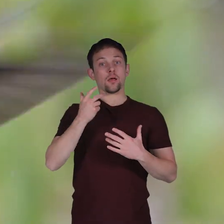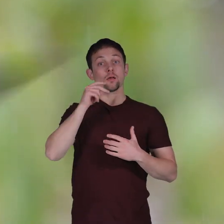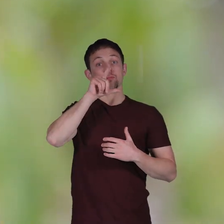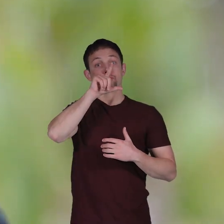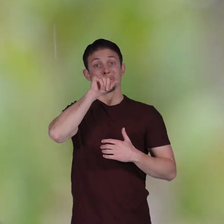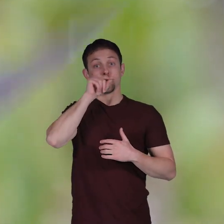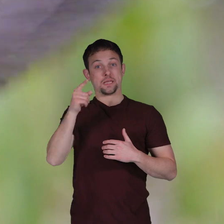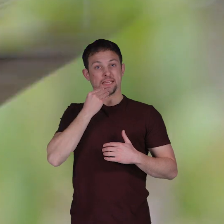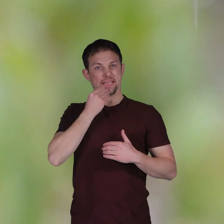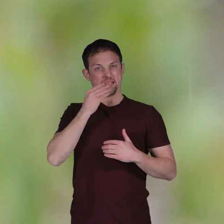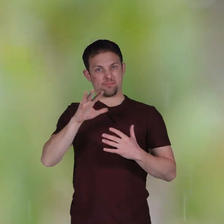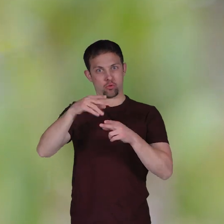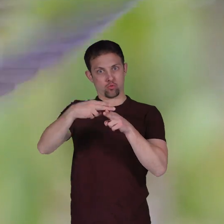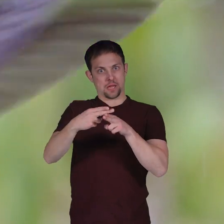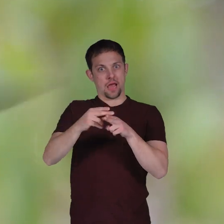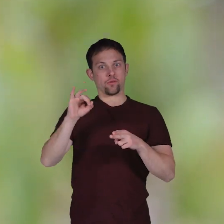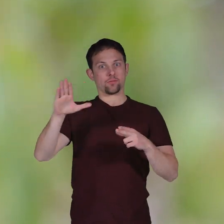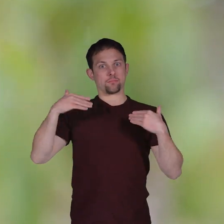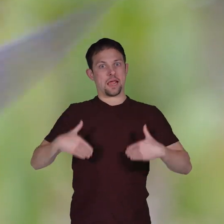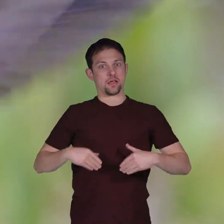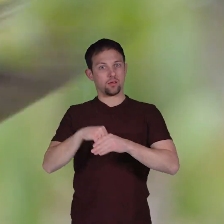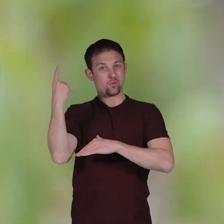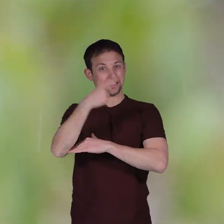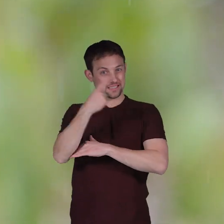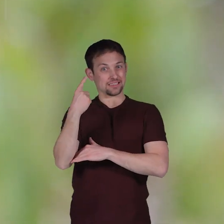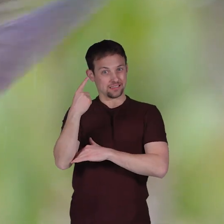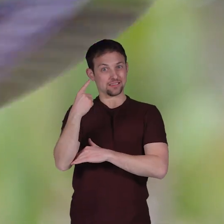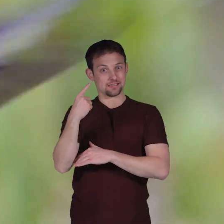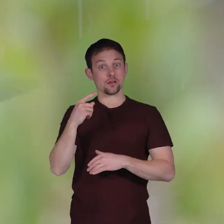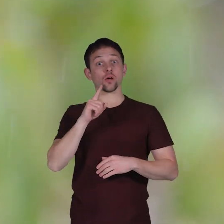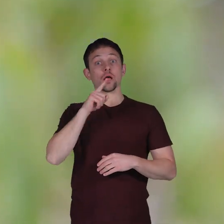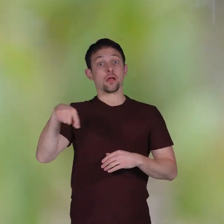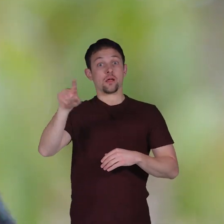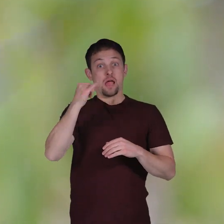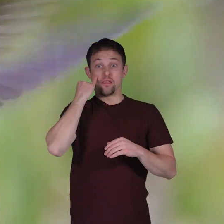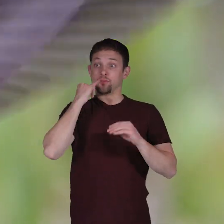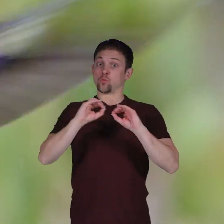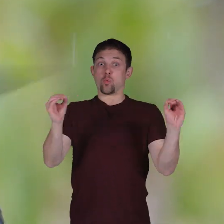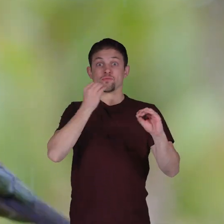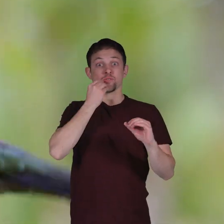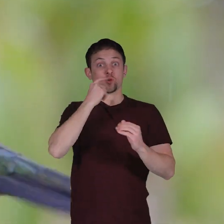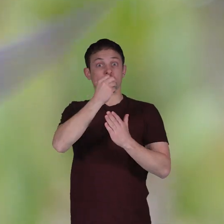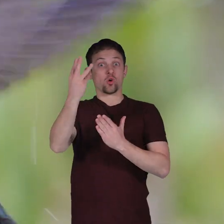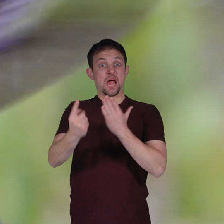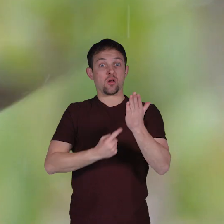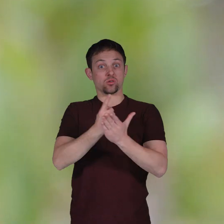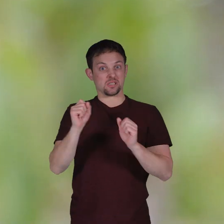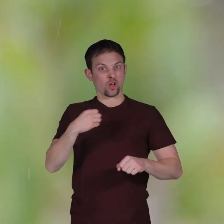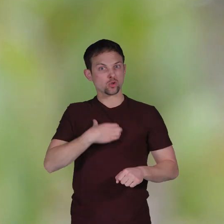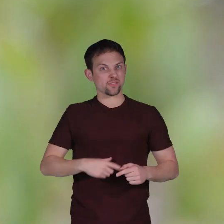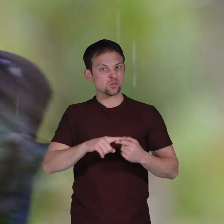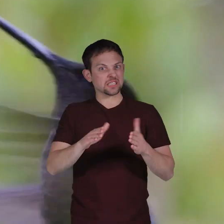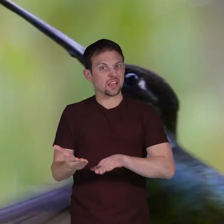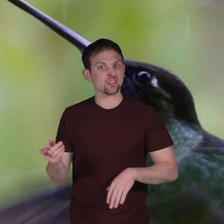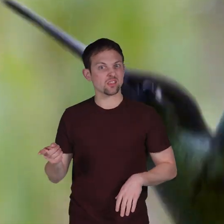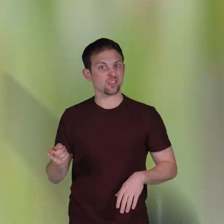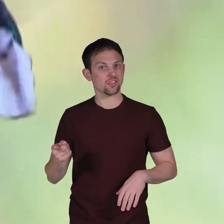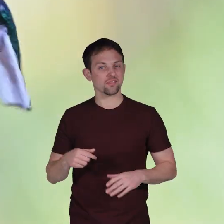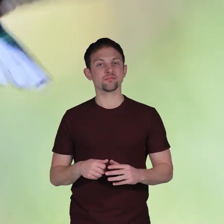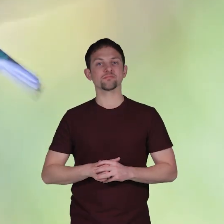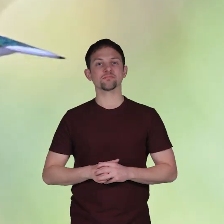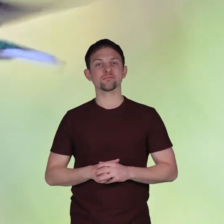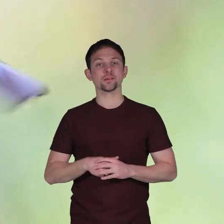eat about the weight of their body in one day. In fact, if they go more than a few hours without food, they can starve to death.